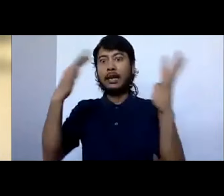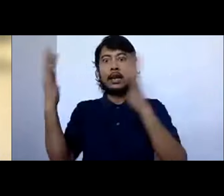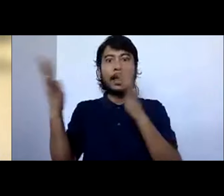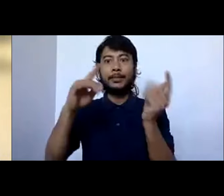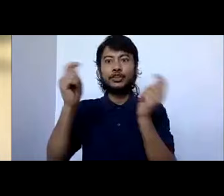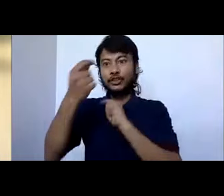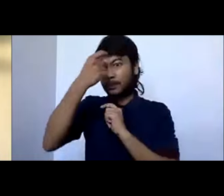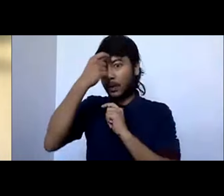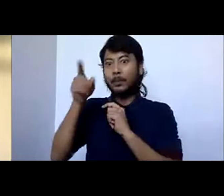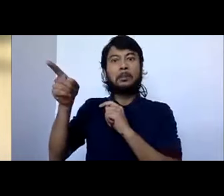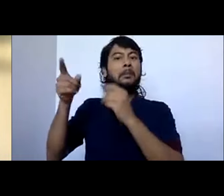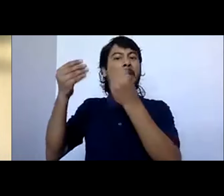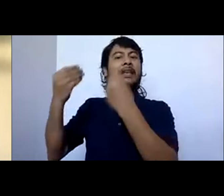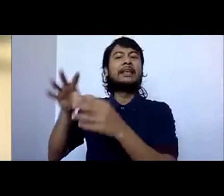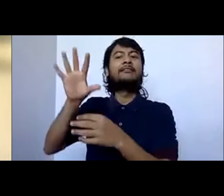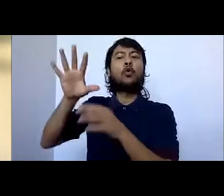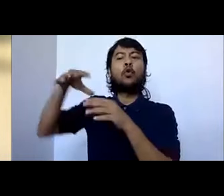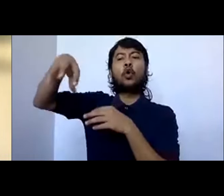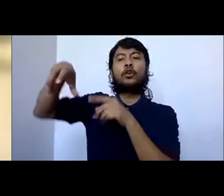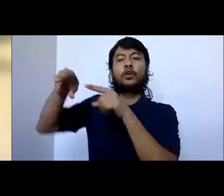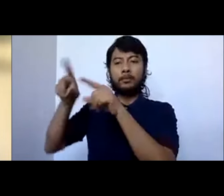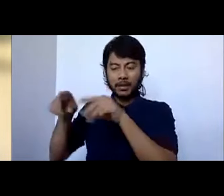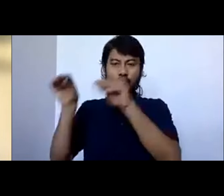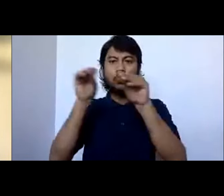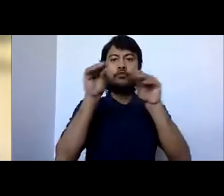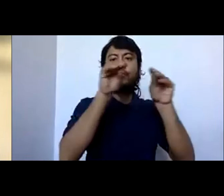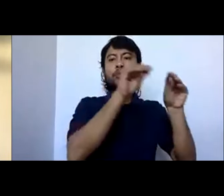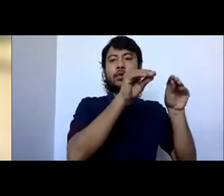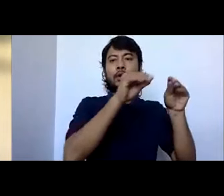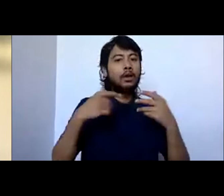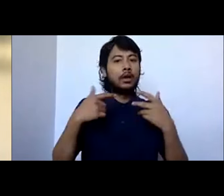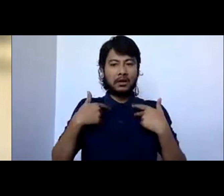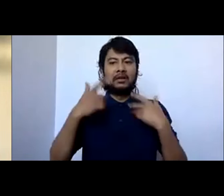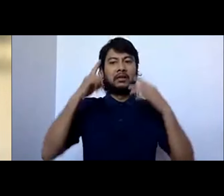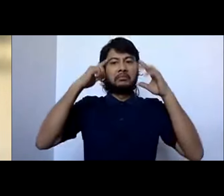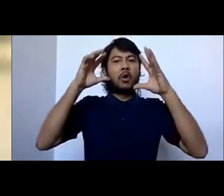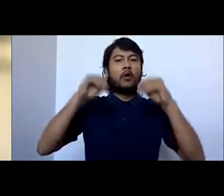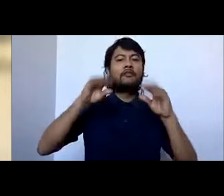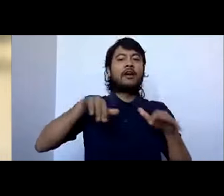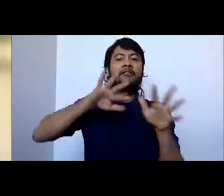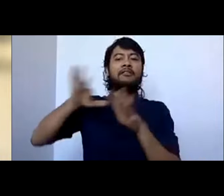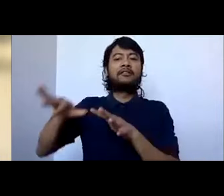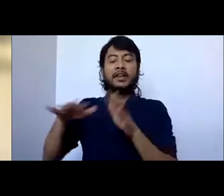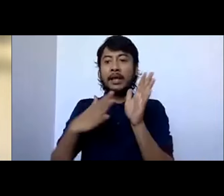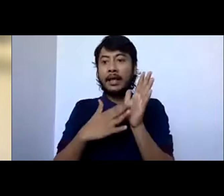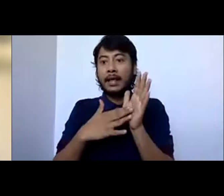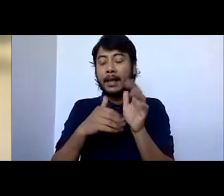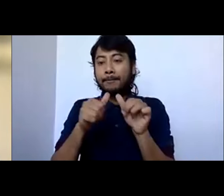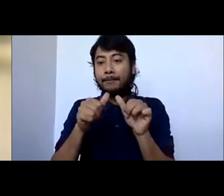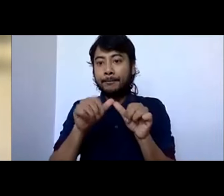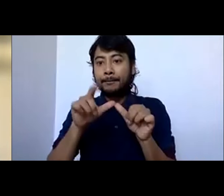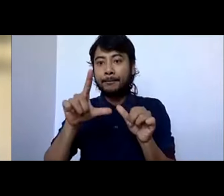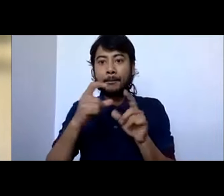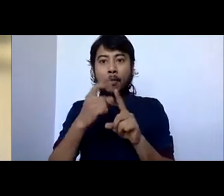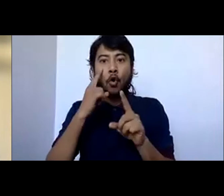We are not actually looking at these climate change refugees. We are not looking at what will happen to a country like Maldives you know, a country